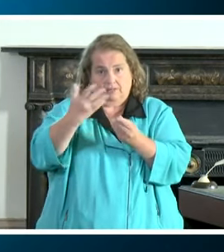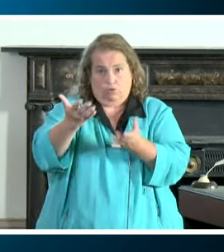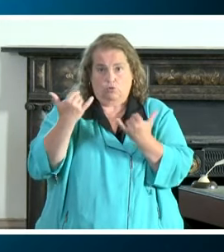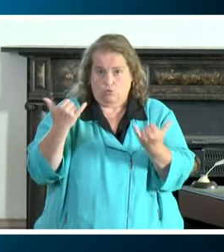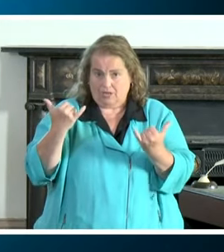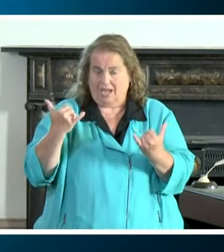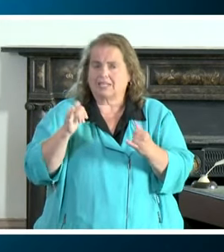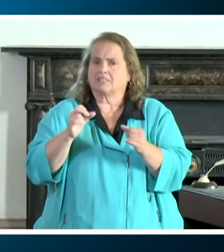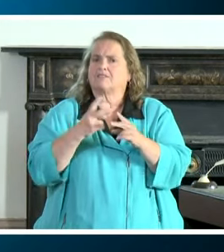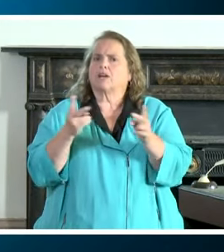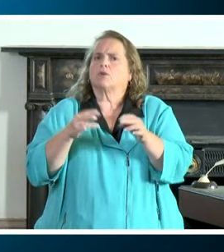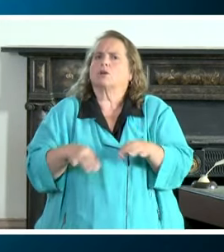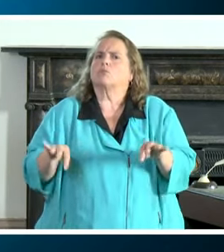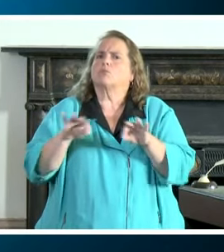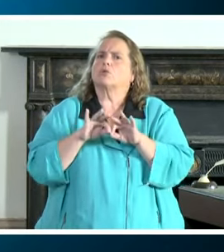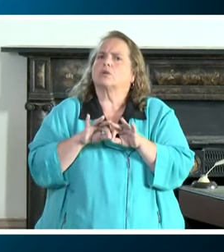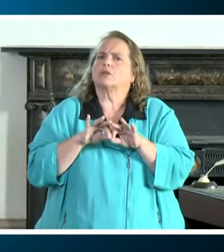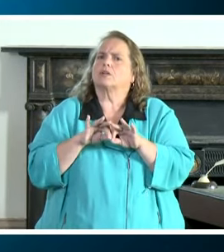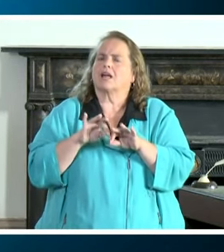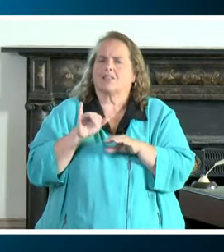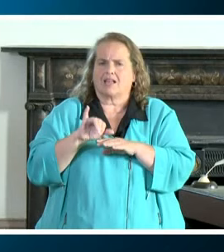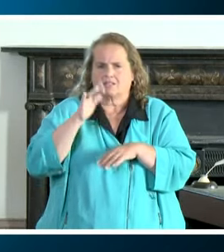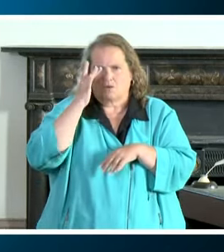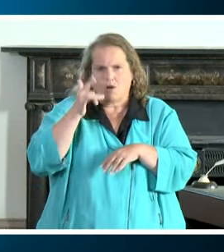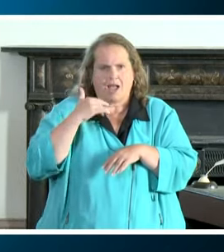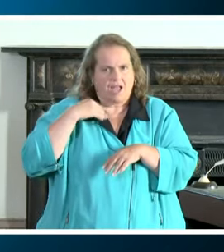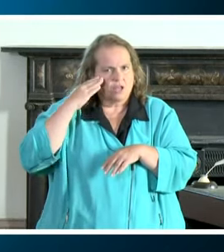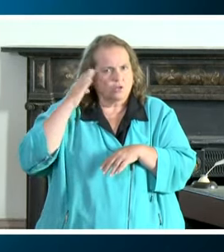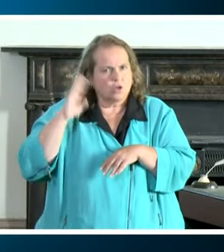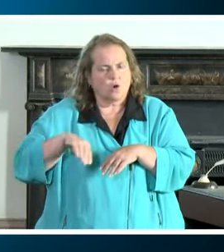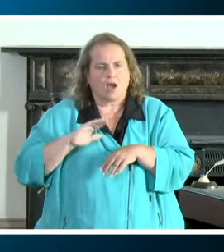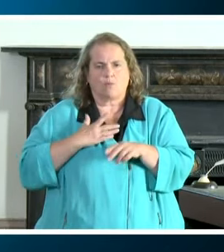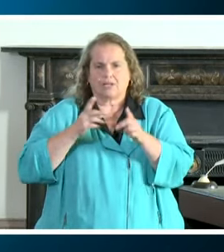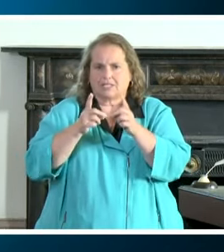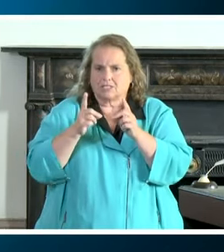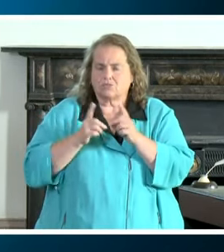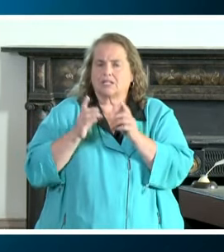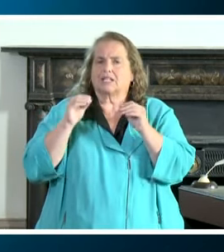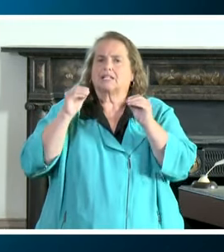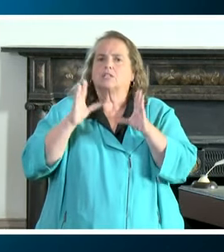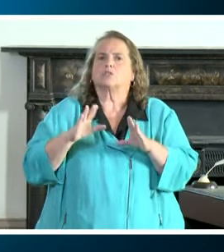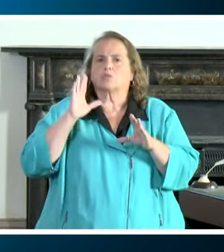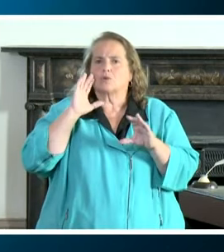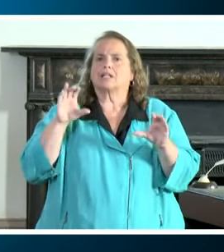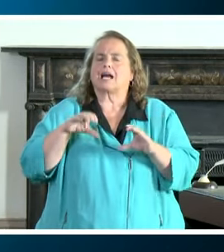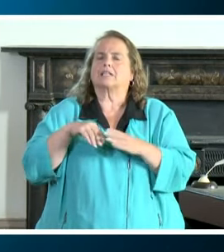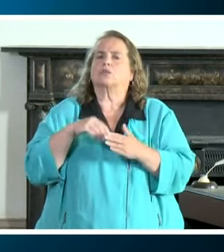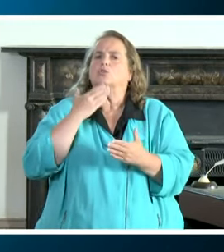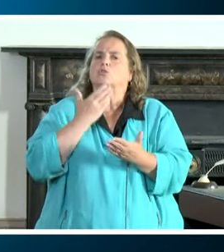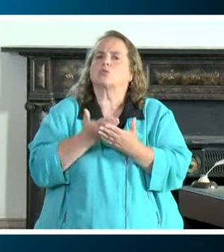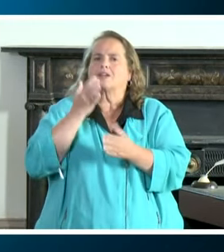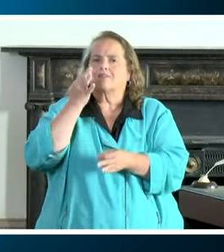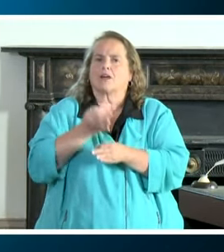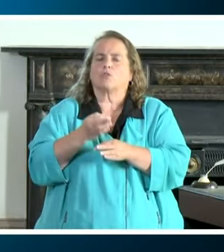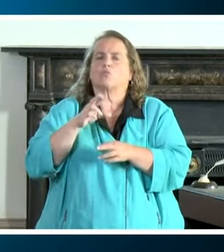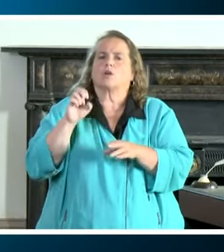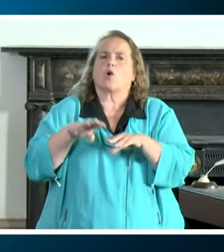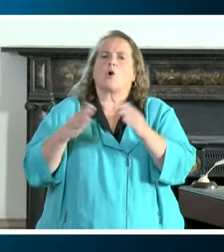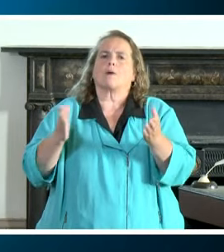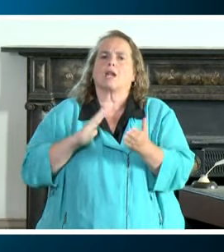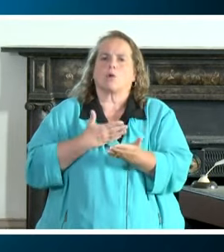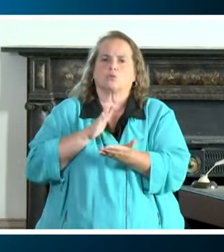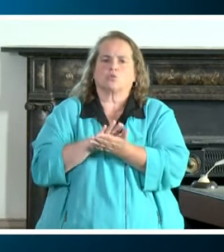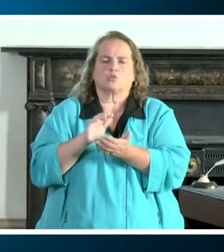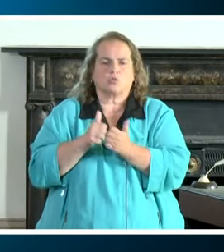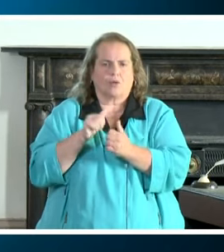important. And that's why I know that our districts and our teachers are going to act in good faith to reopen our schools with